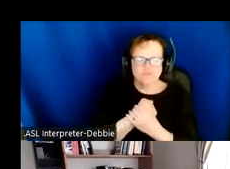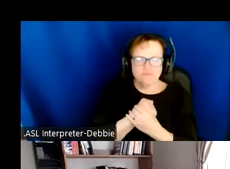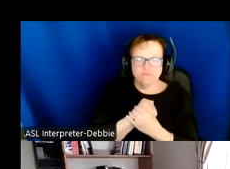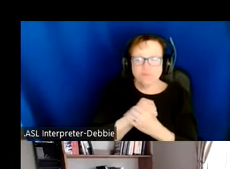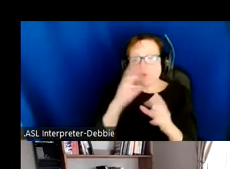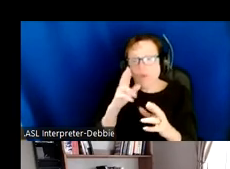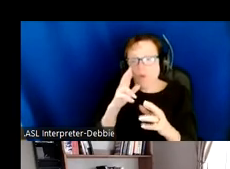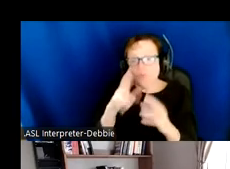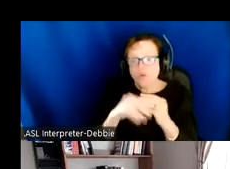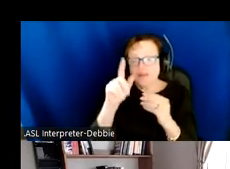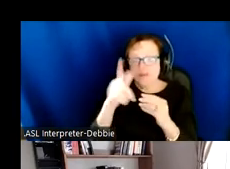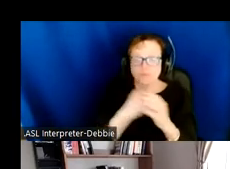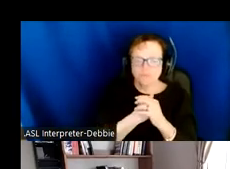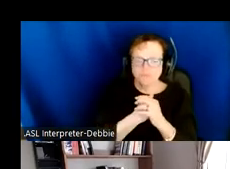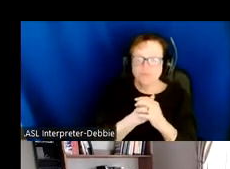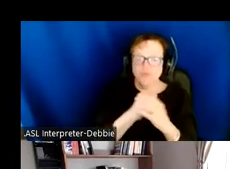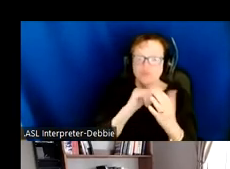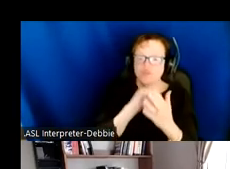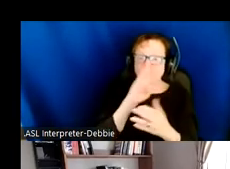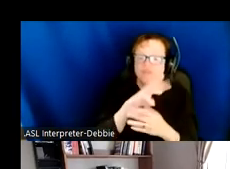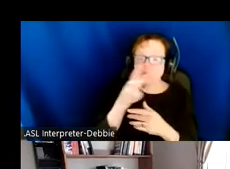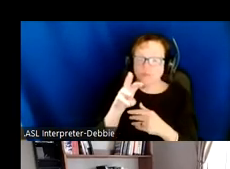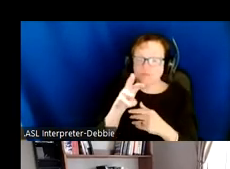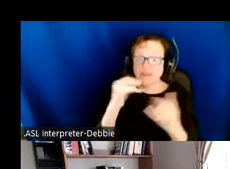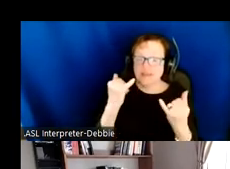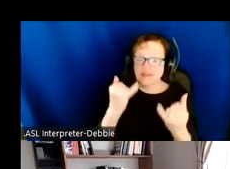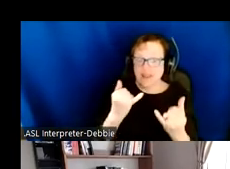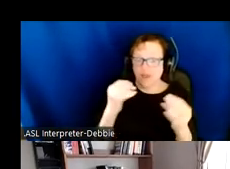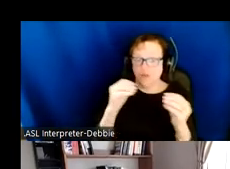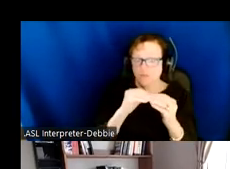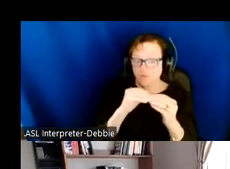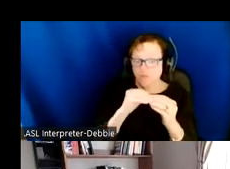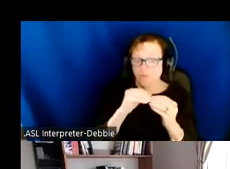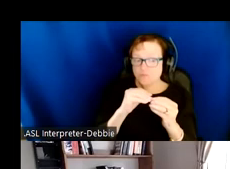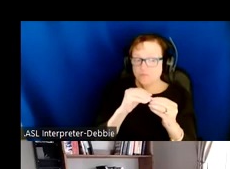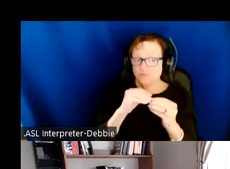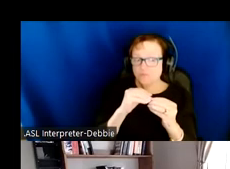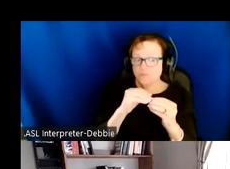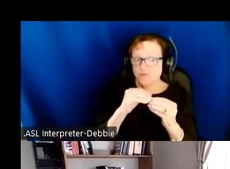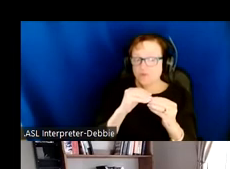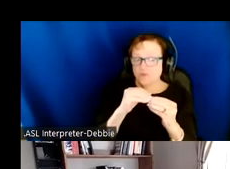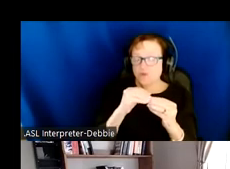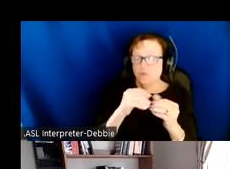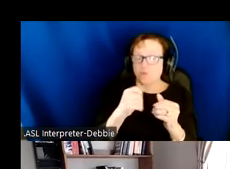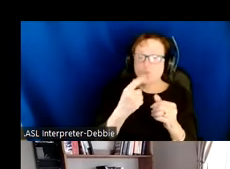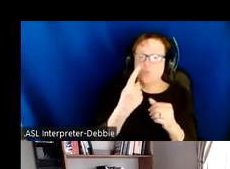Okay, so that was for website creators. Now I'm going to go further, and I'm going to talk about what to me is actually one of the most exciting parts of the project,